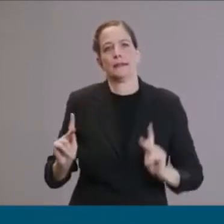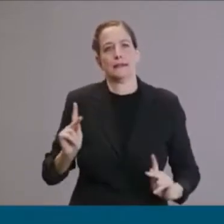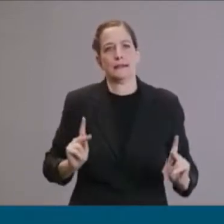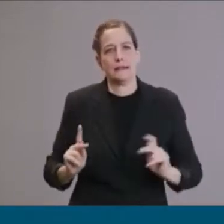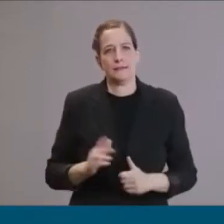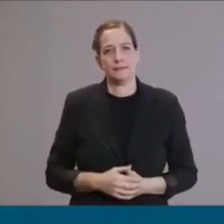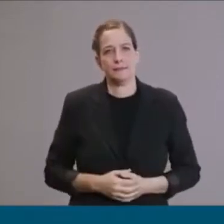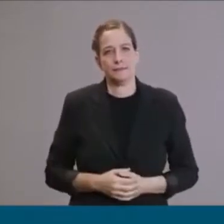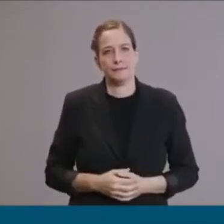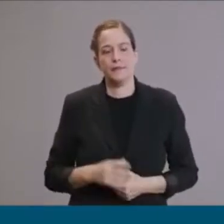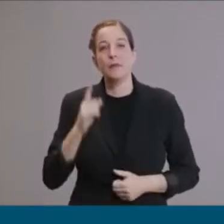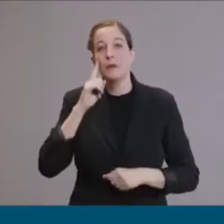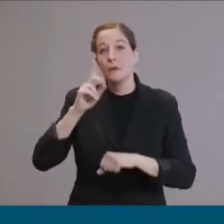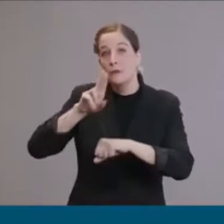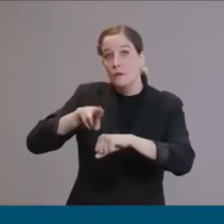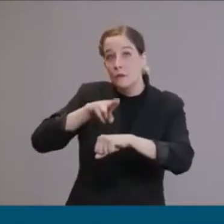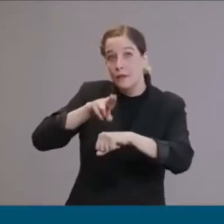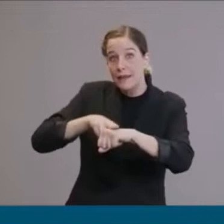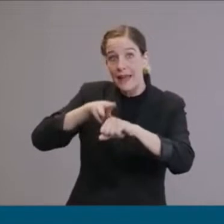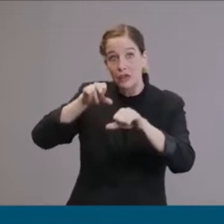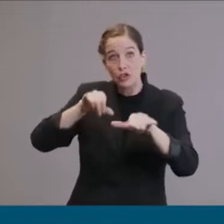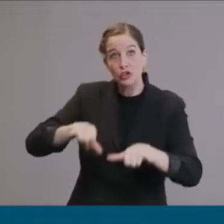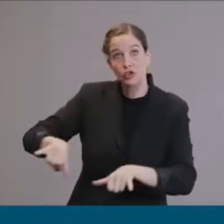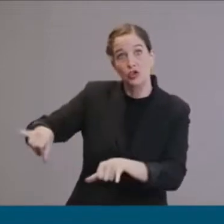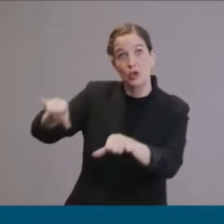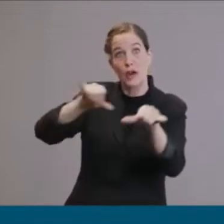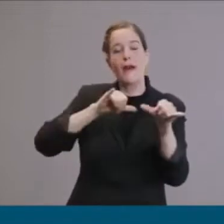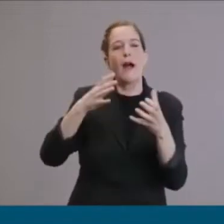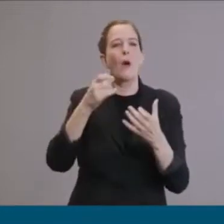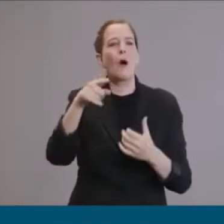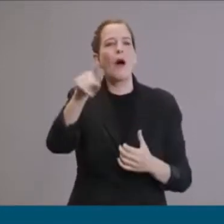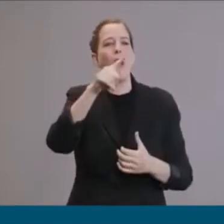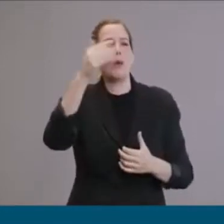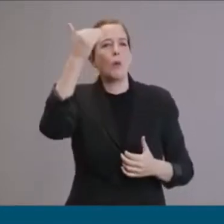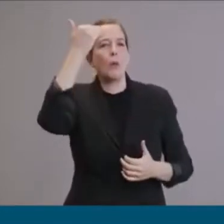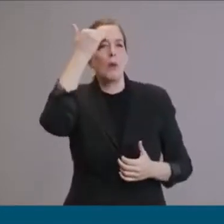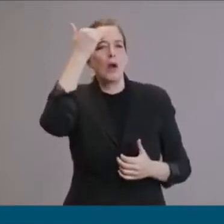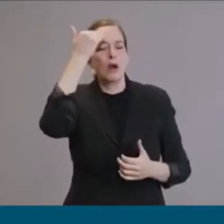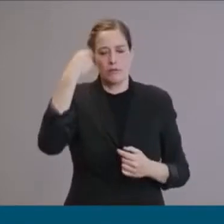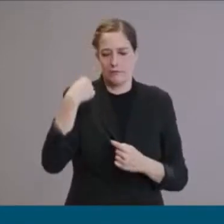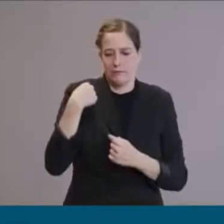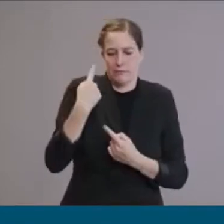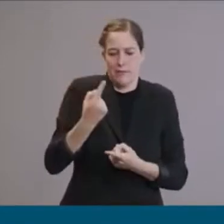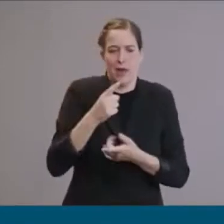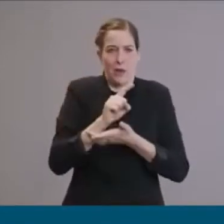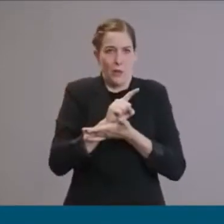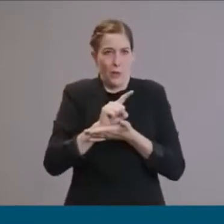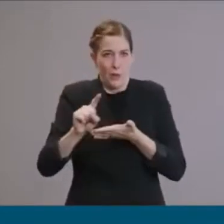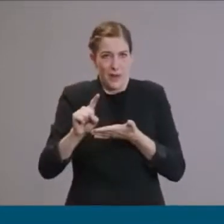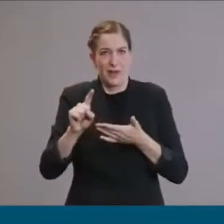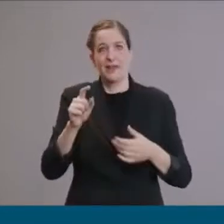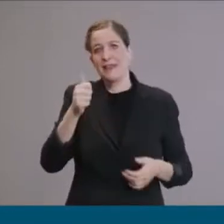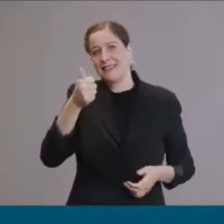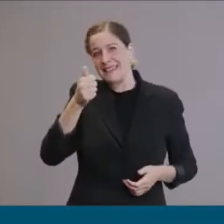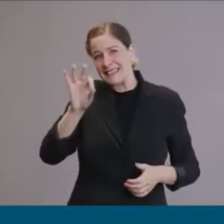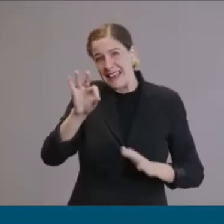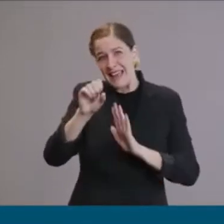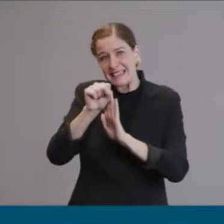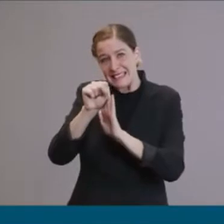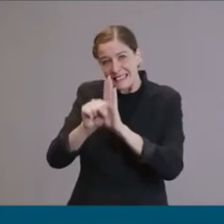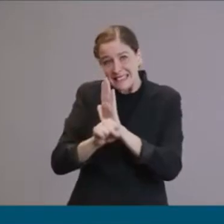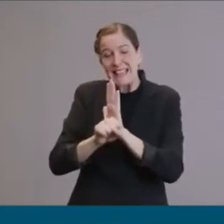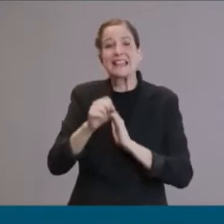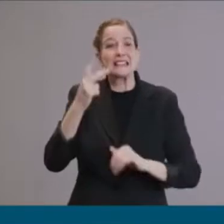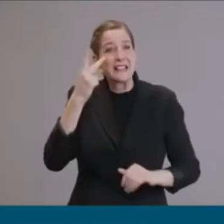I want to be aware of is in the past week 19 states have seen a new rise in cases over the